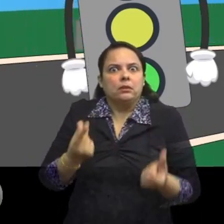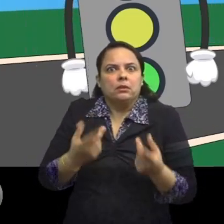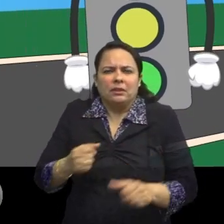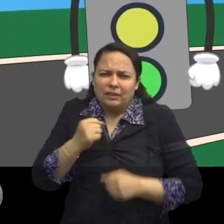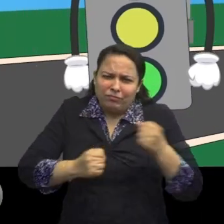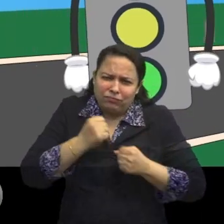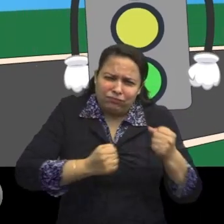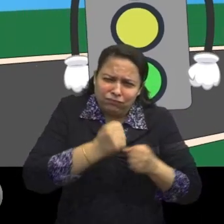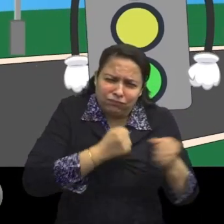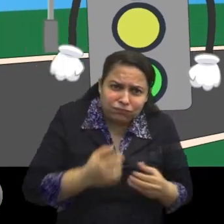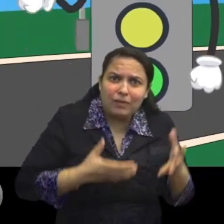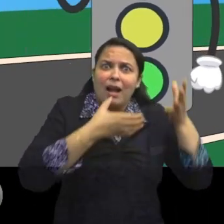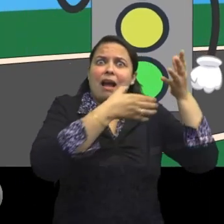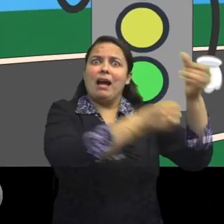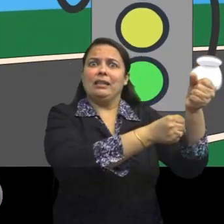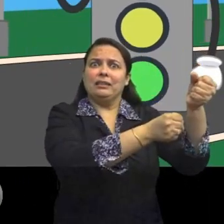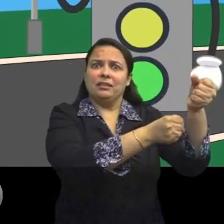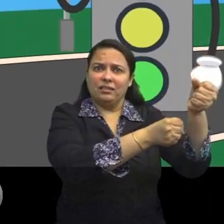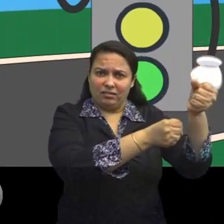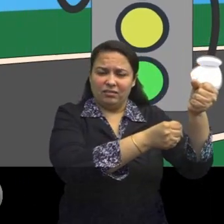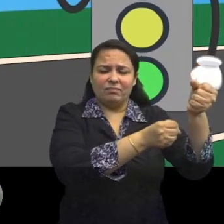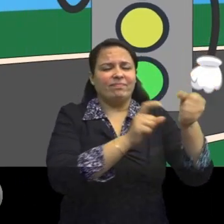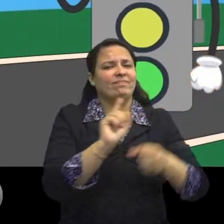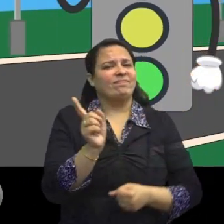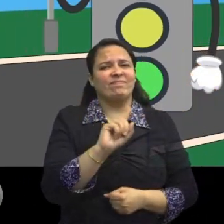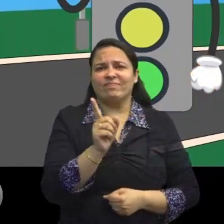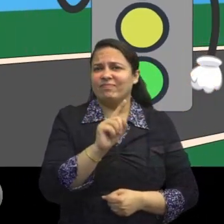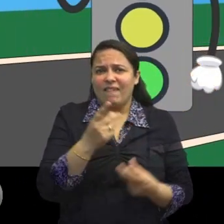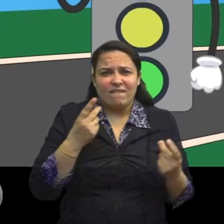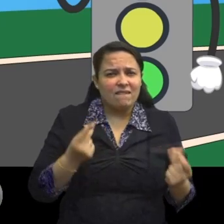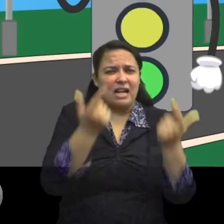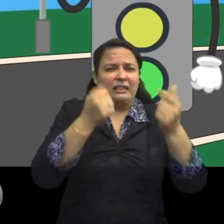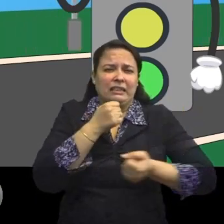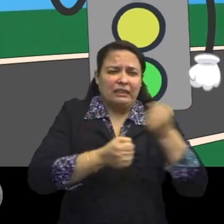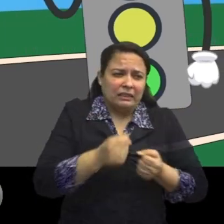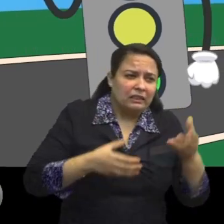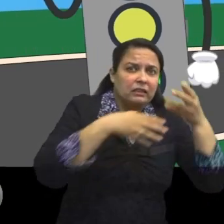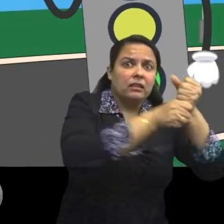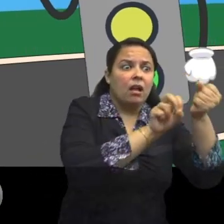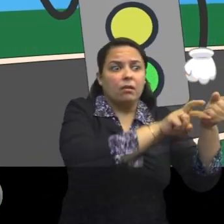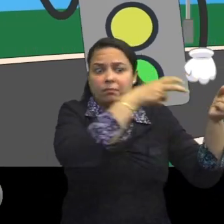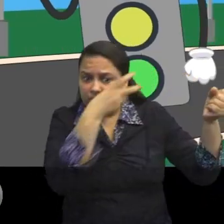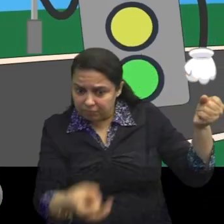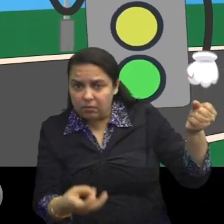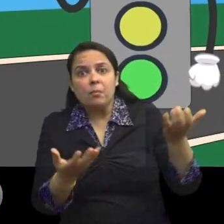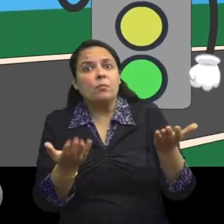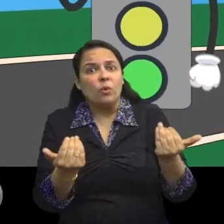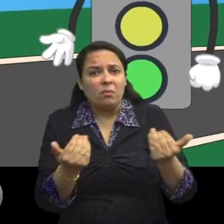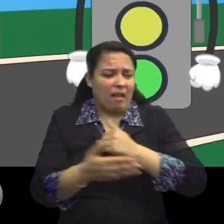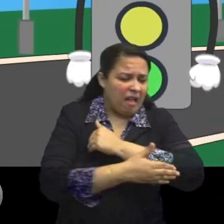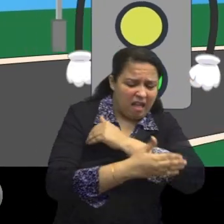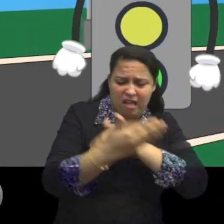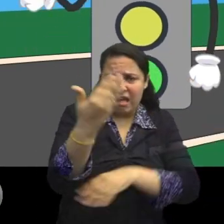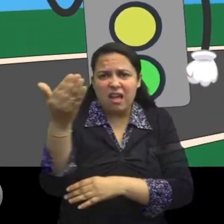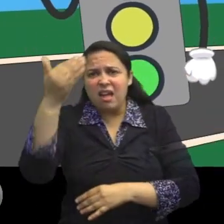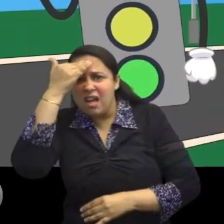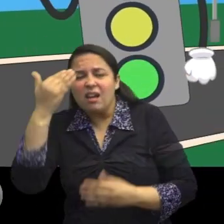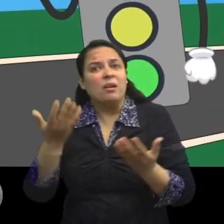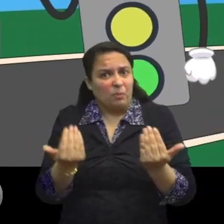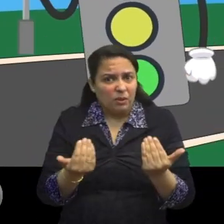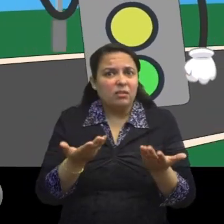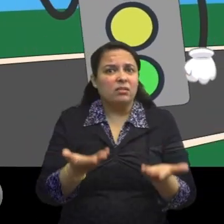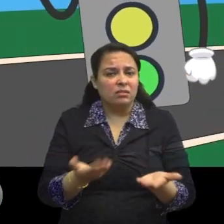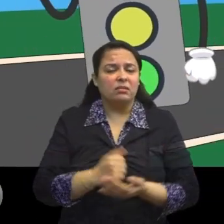It's because boarding the bus this way could harm Jojo and he could have hurt himself badly.